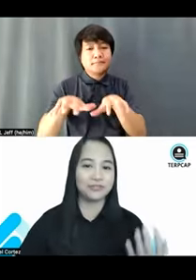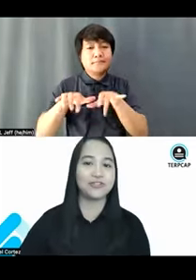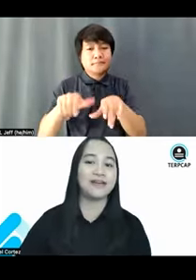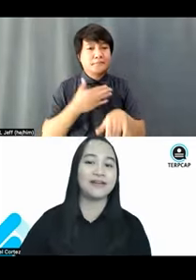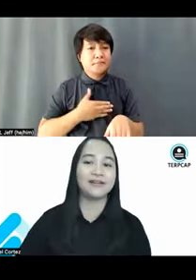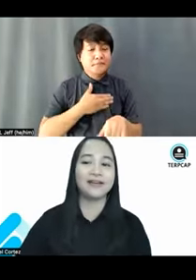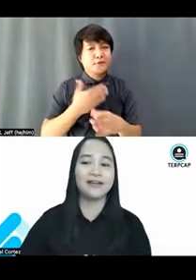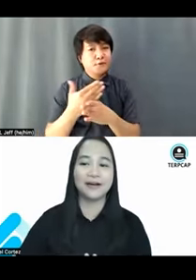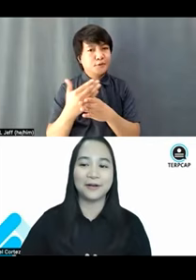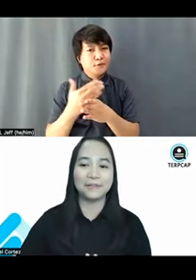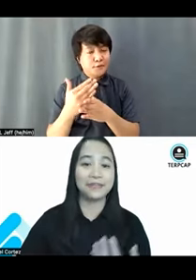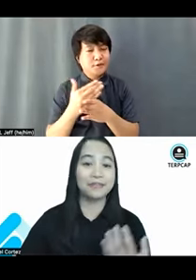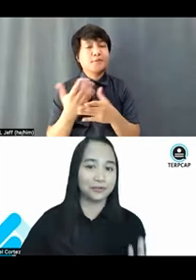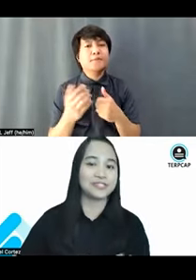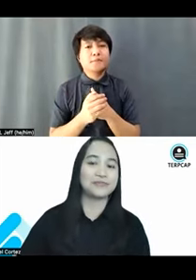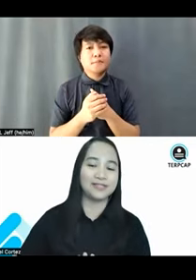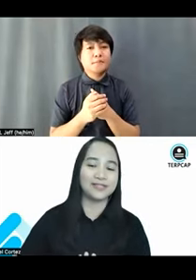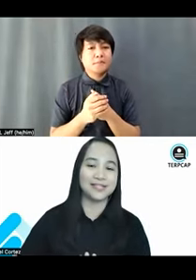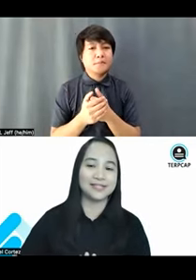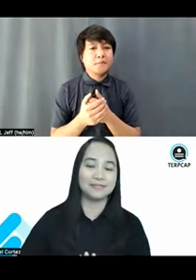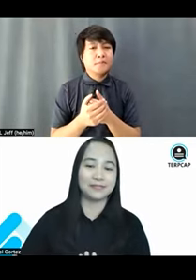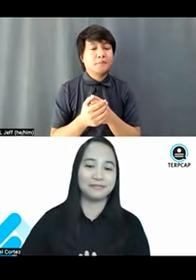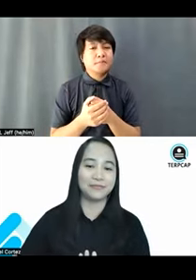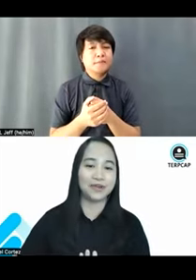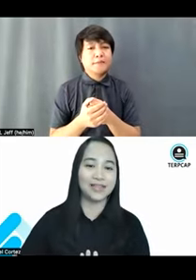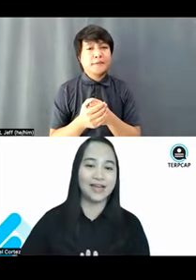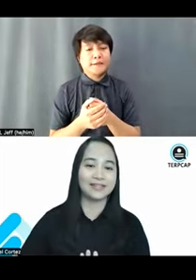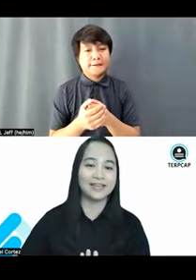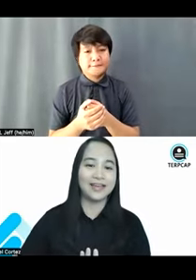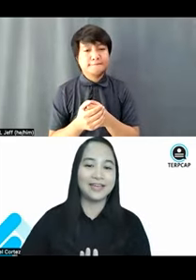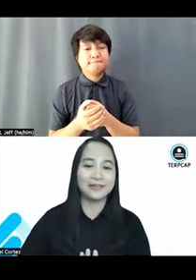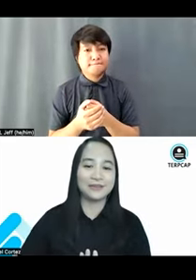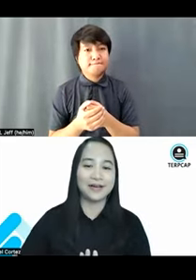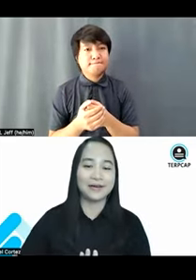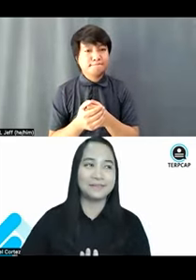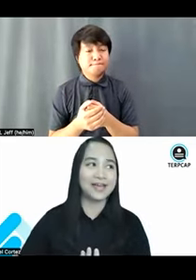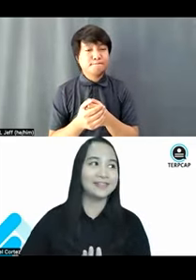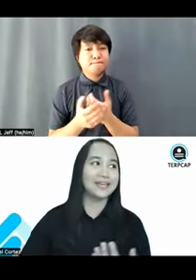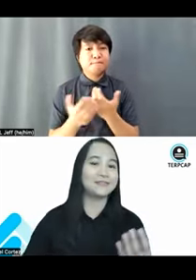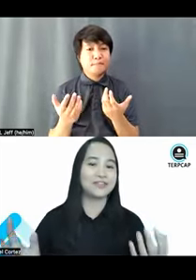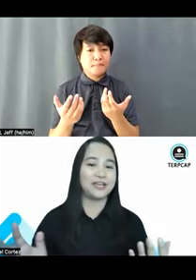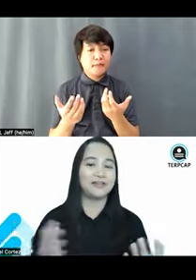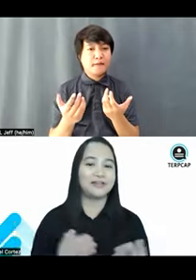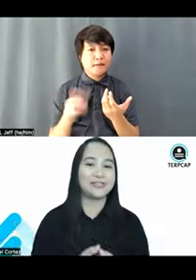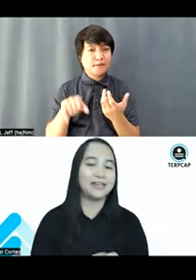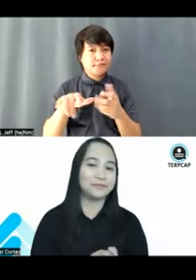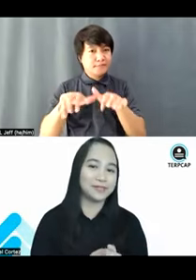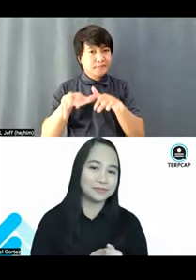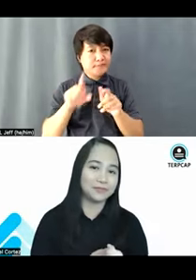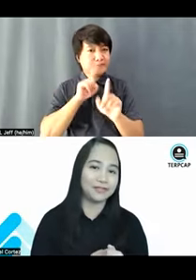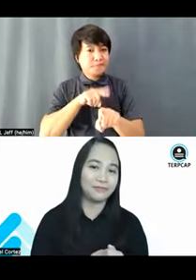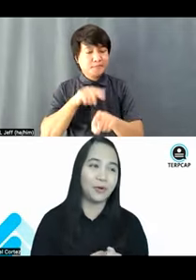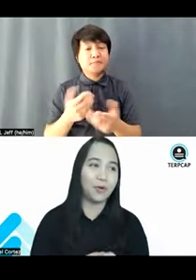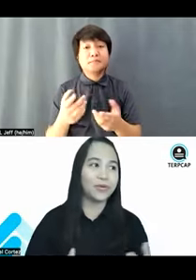everyone to share their responses. But before that, you know, I'd like to share this guiding